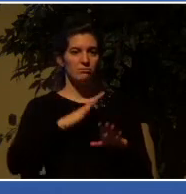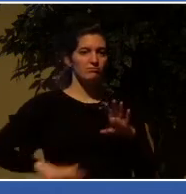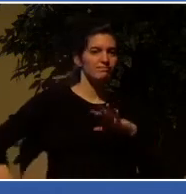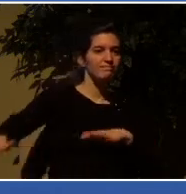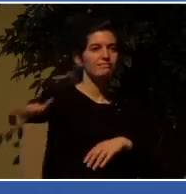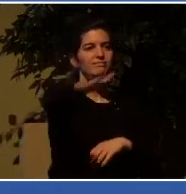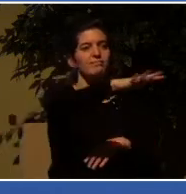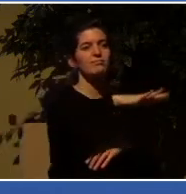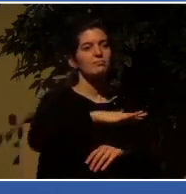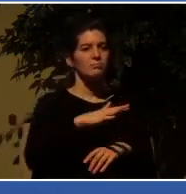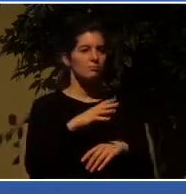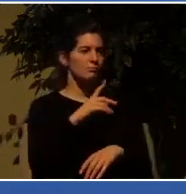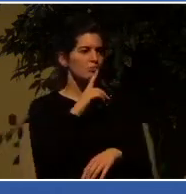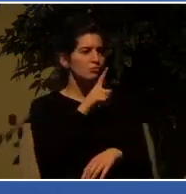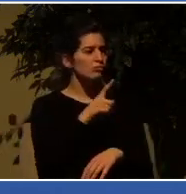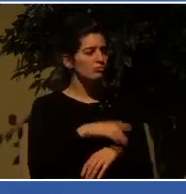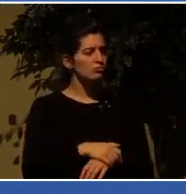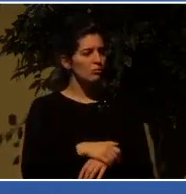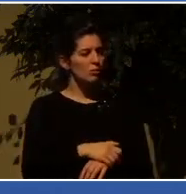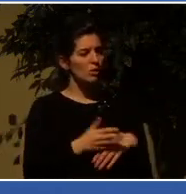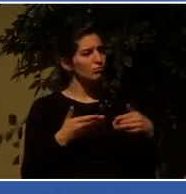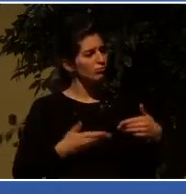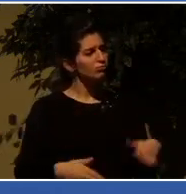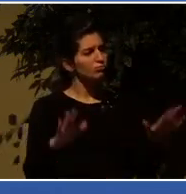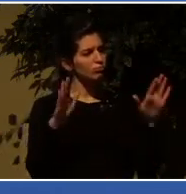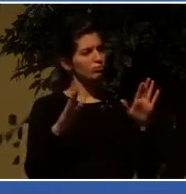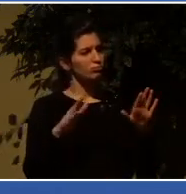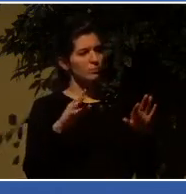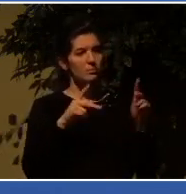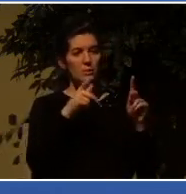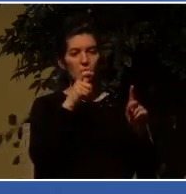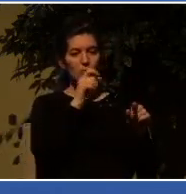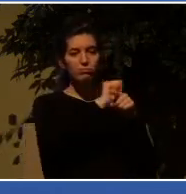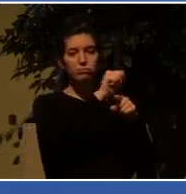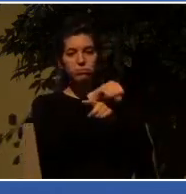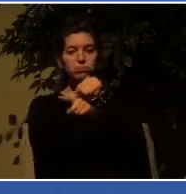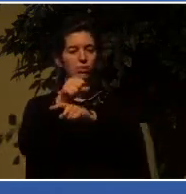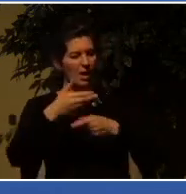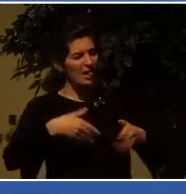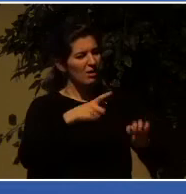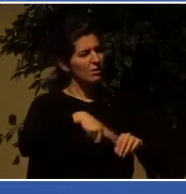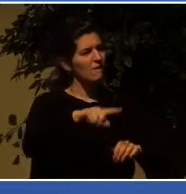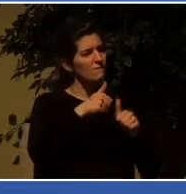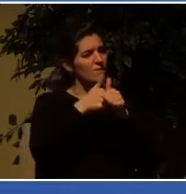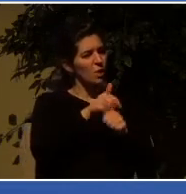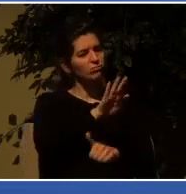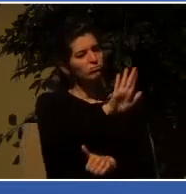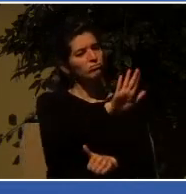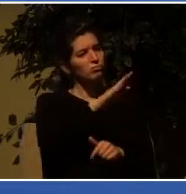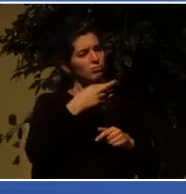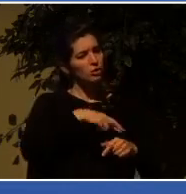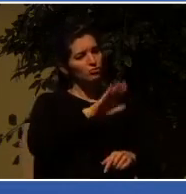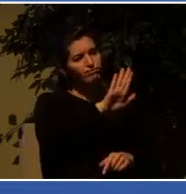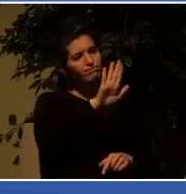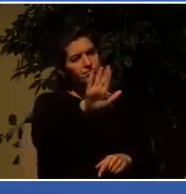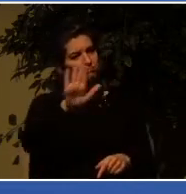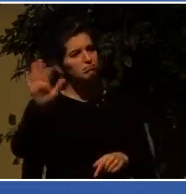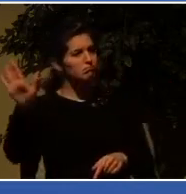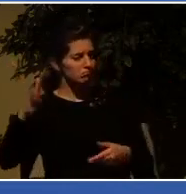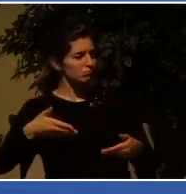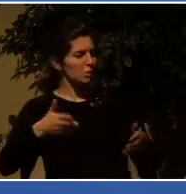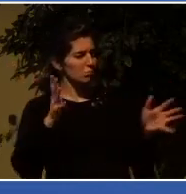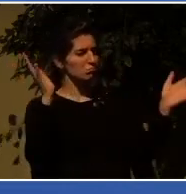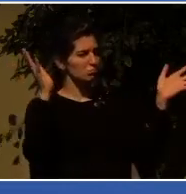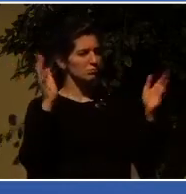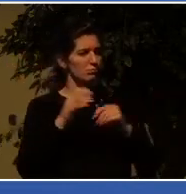to allow their conquered people to hold on to their own religion. Because they knew that if they were trying to